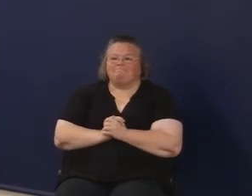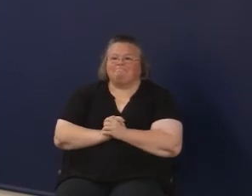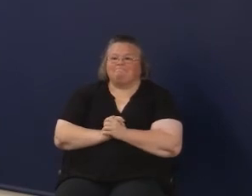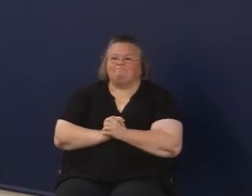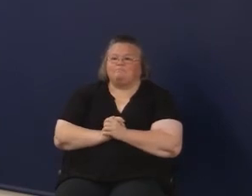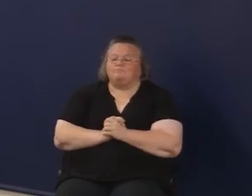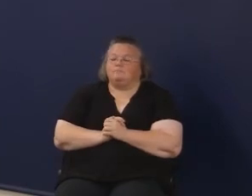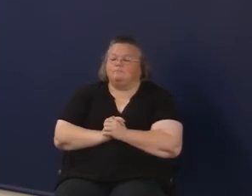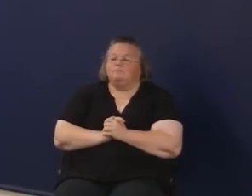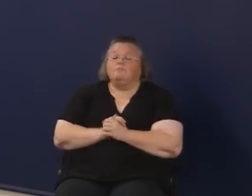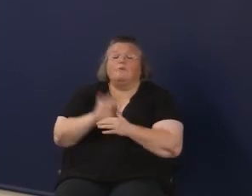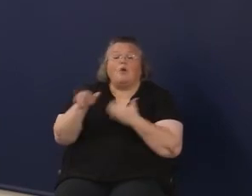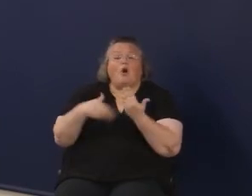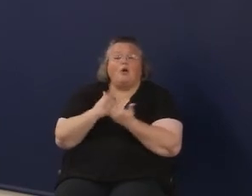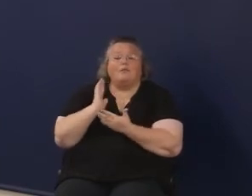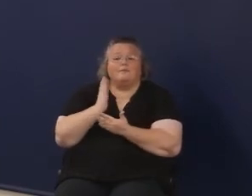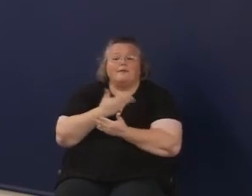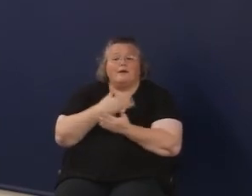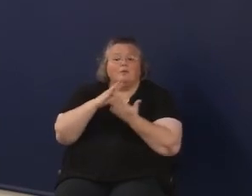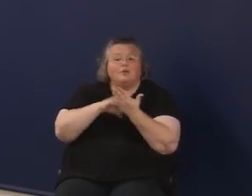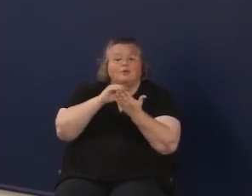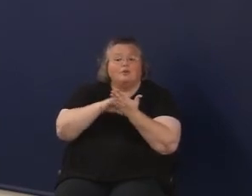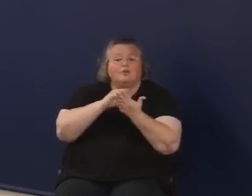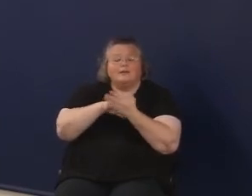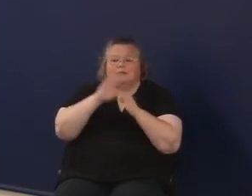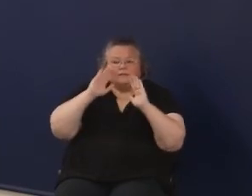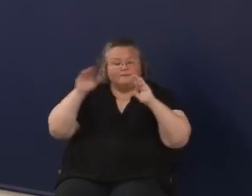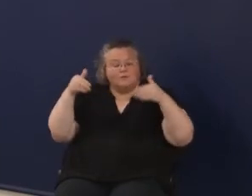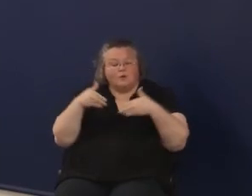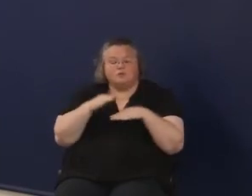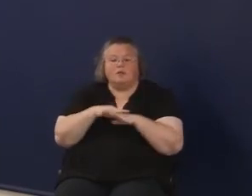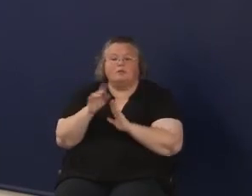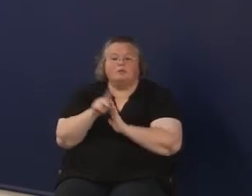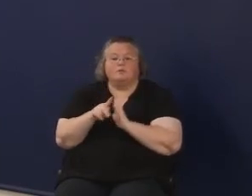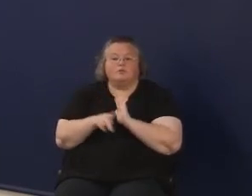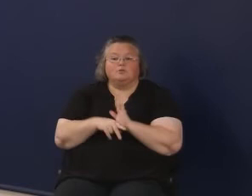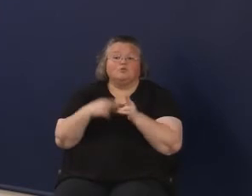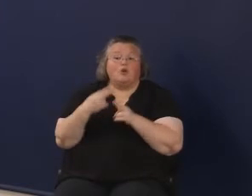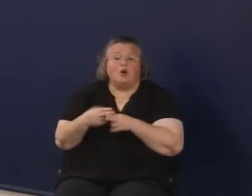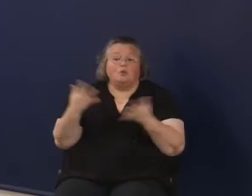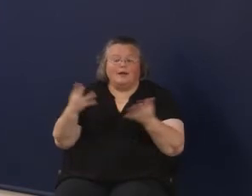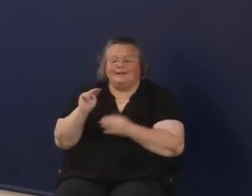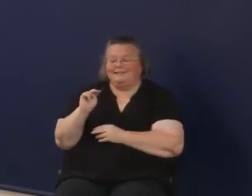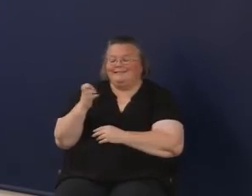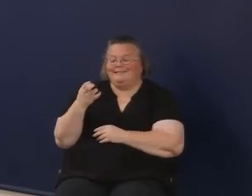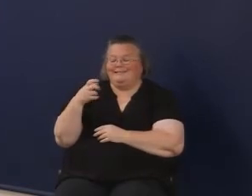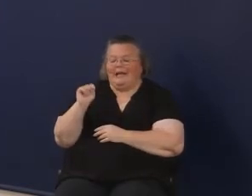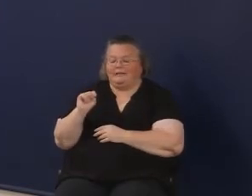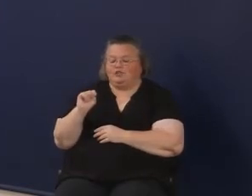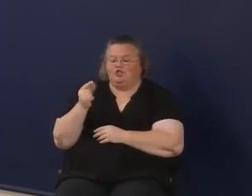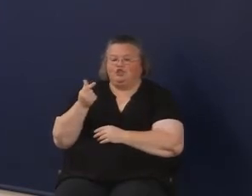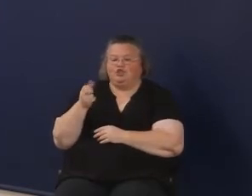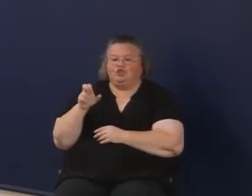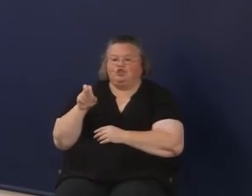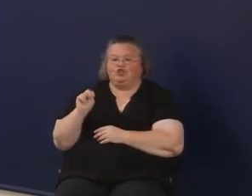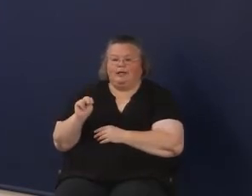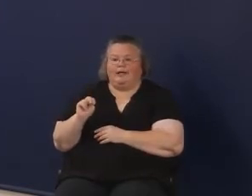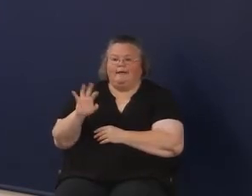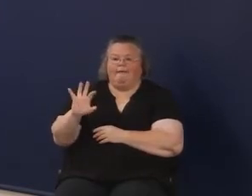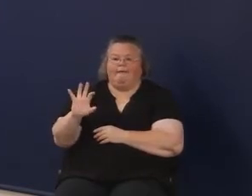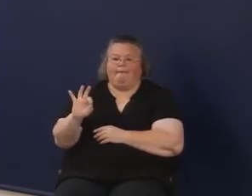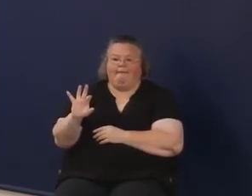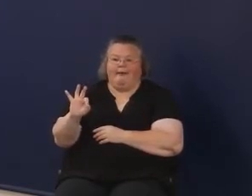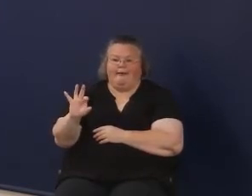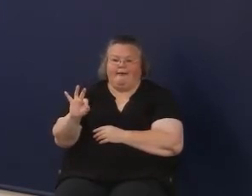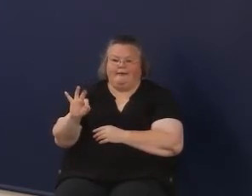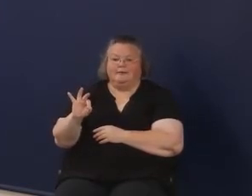All of our learning is centered around our principles in which we call our Next Gen 9. Half of that is centered